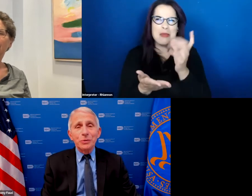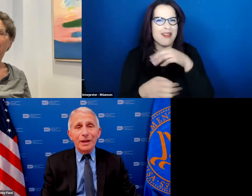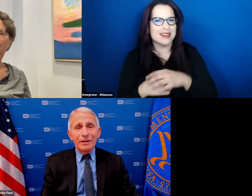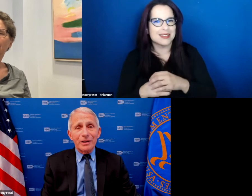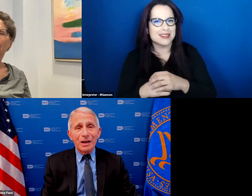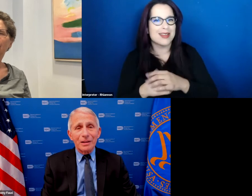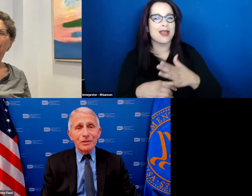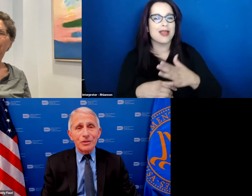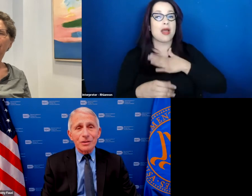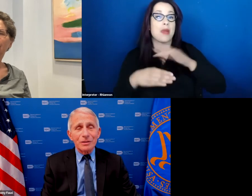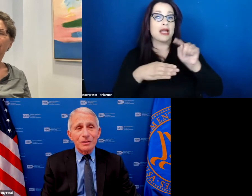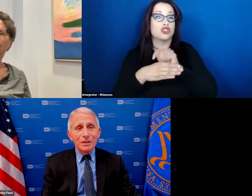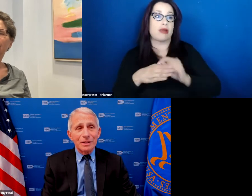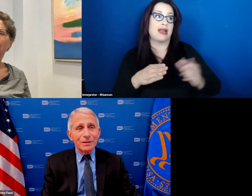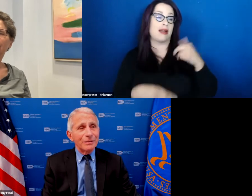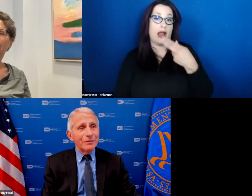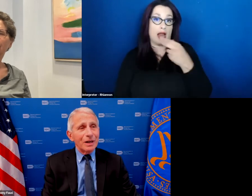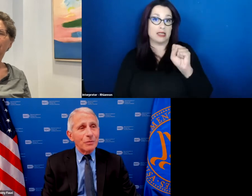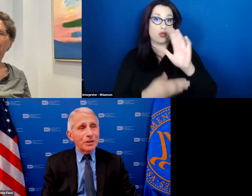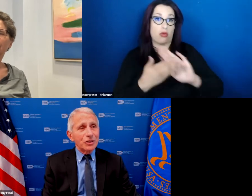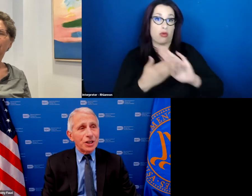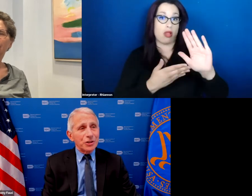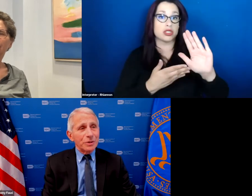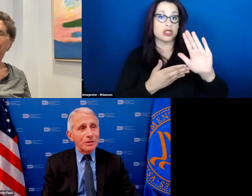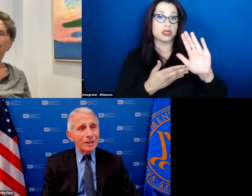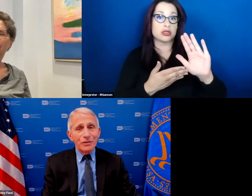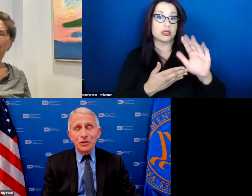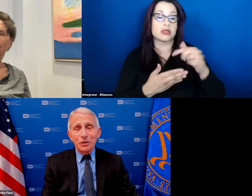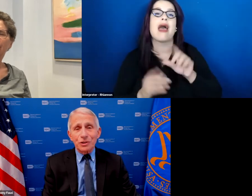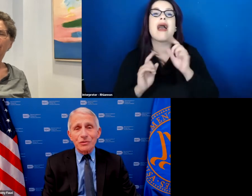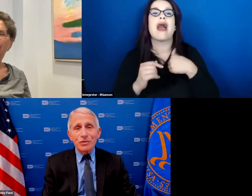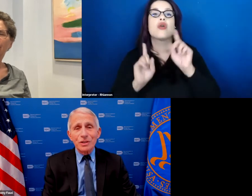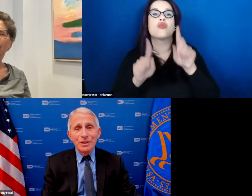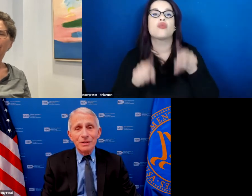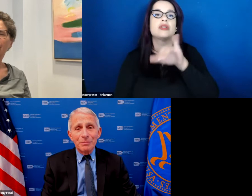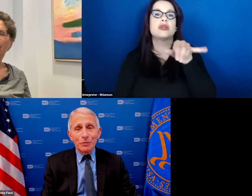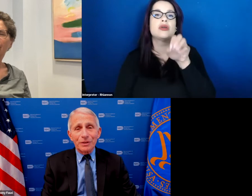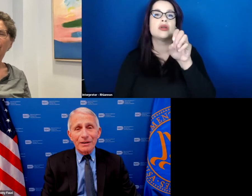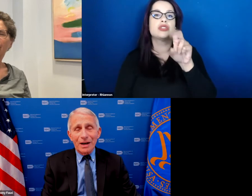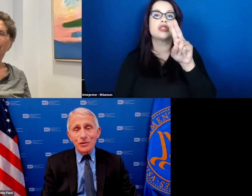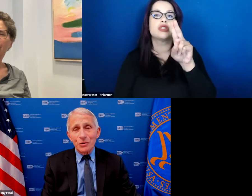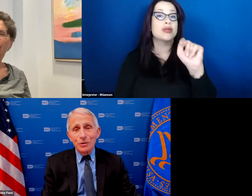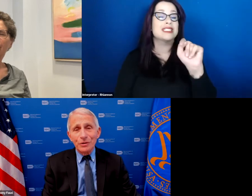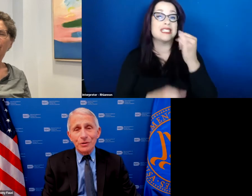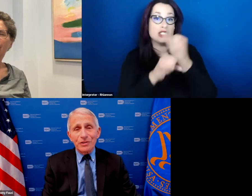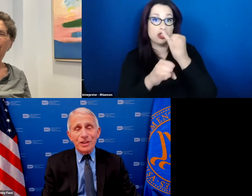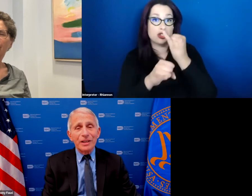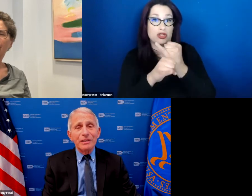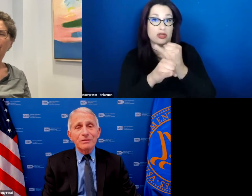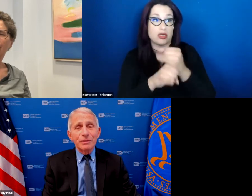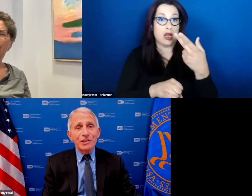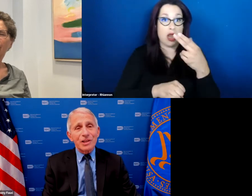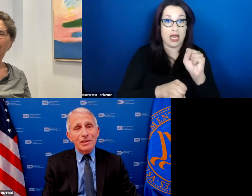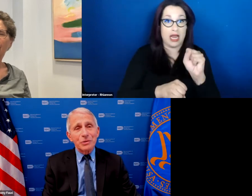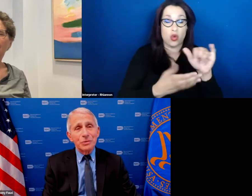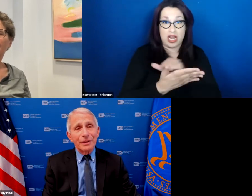school and in college uh i went to jesuit institutions both in high school in new york city